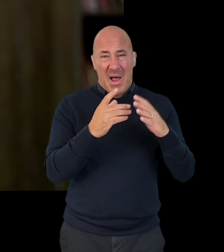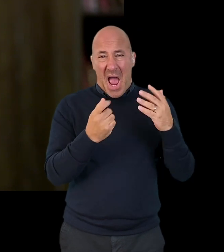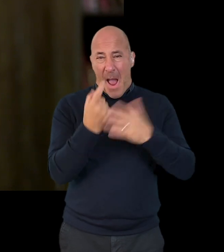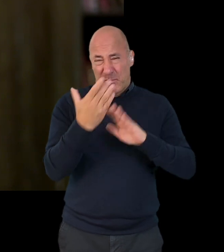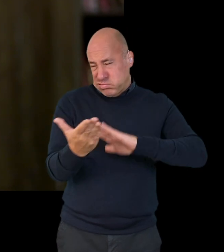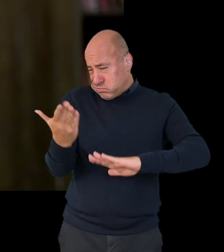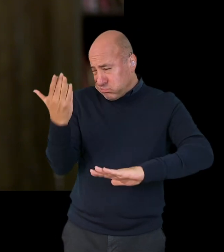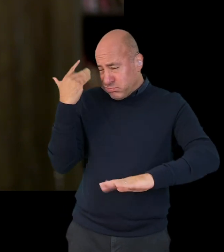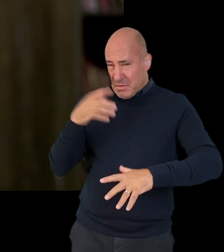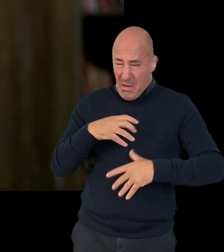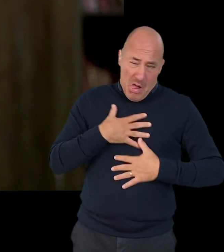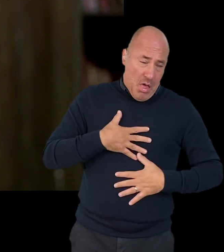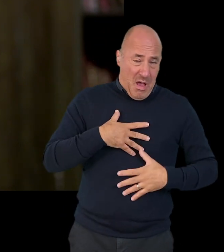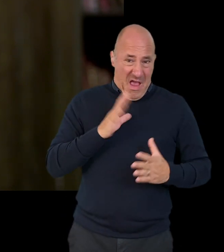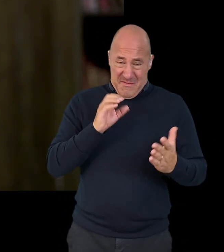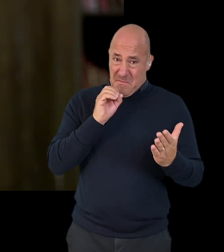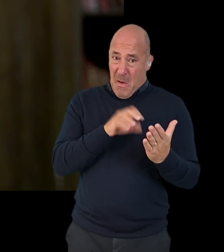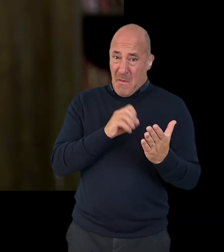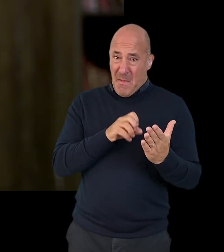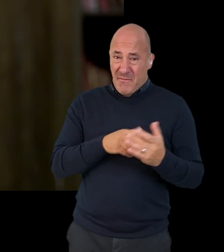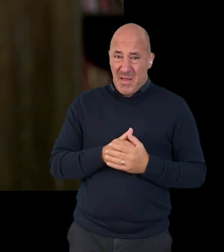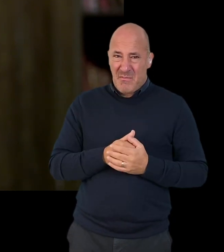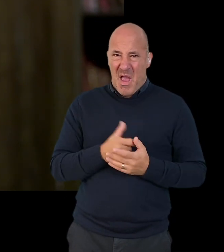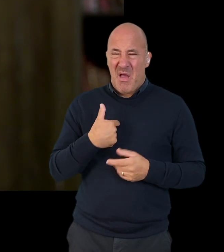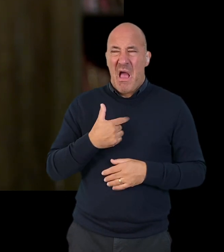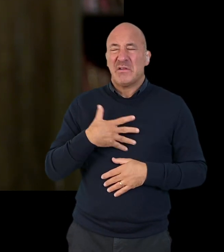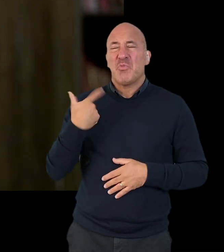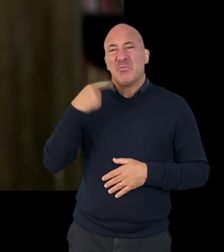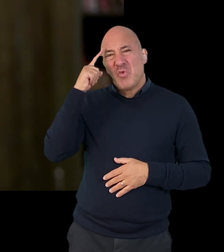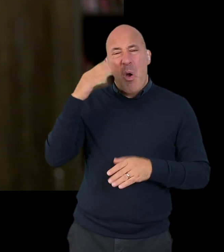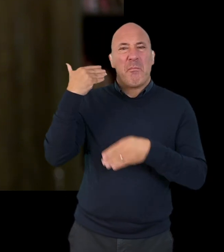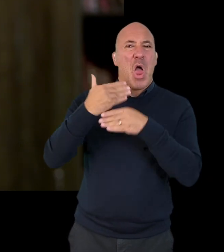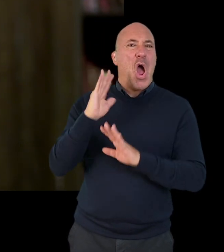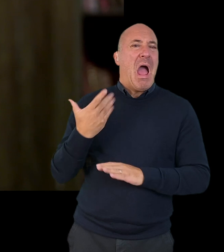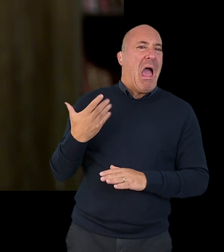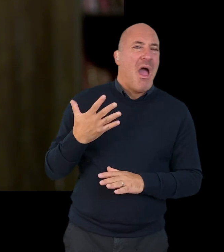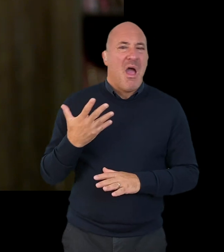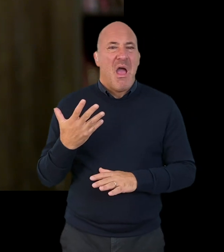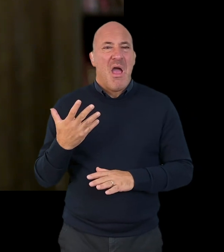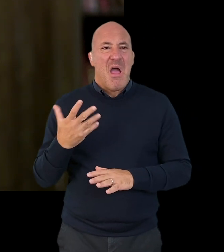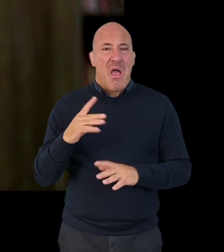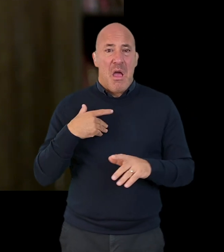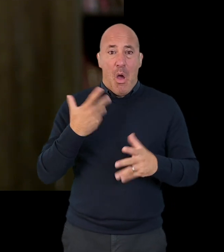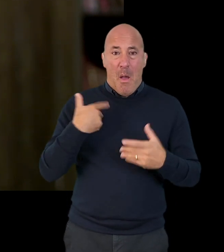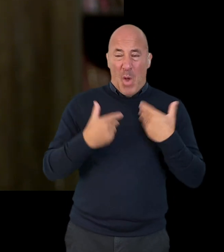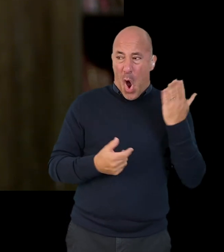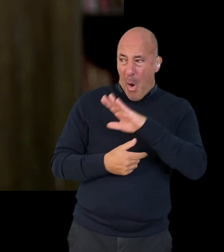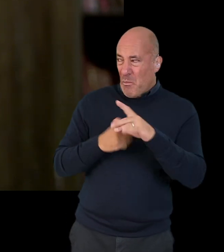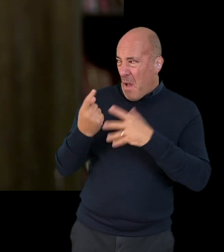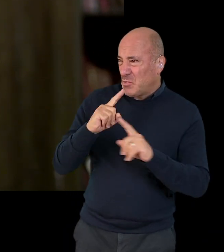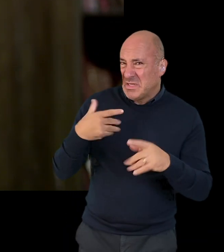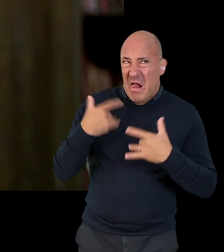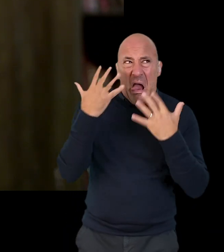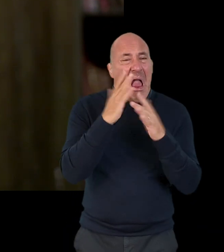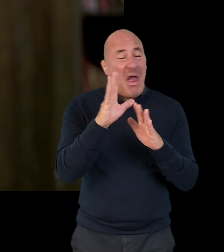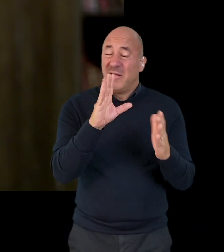private, maybe things that happened a long time ago, maybe things that you don't want to think about. You don't want to think about what's going